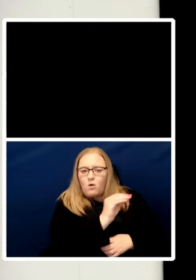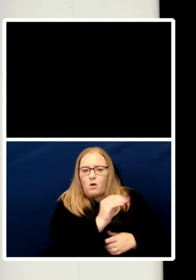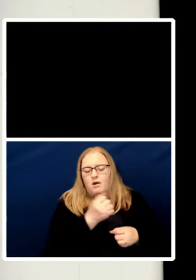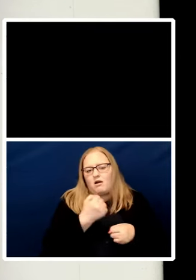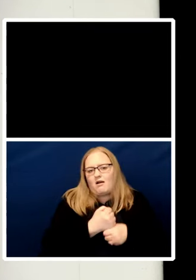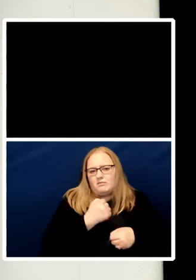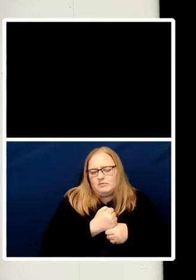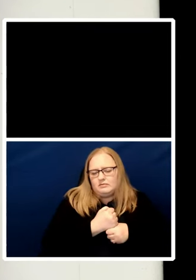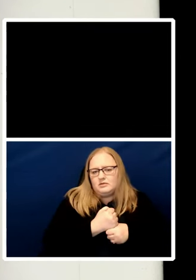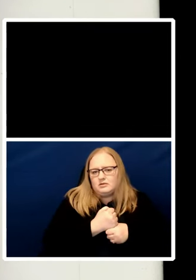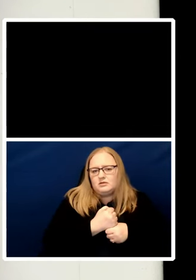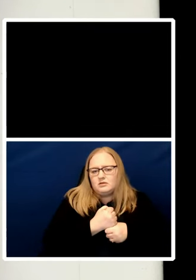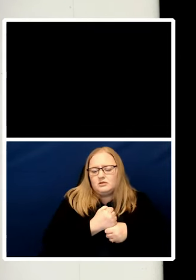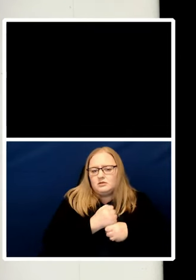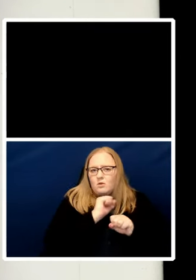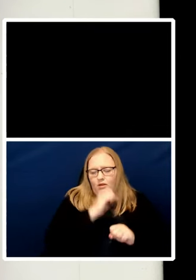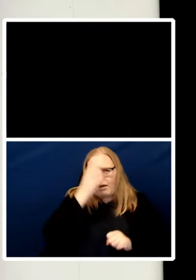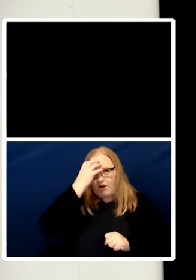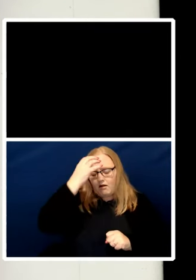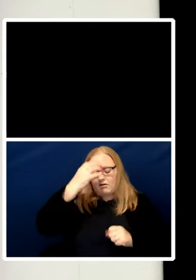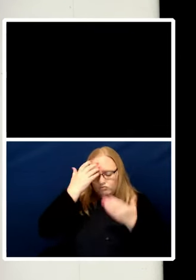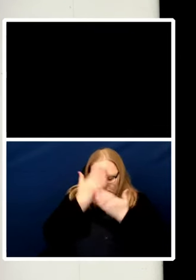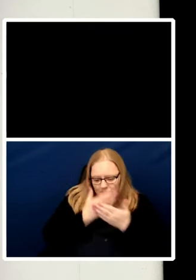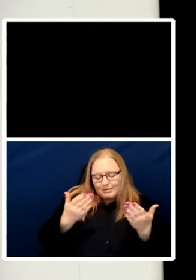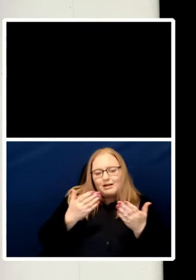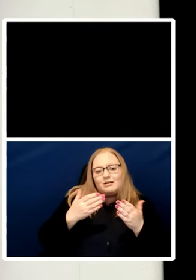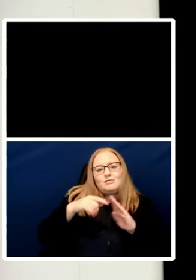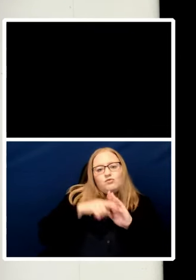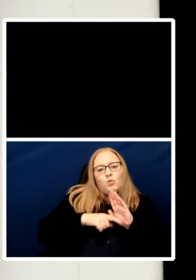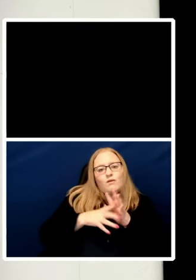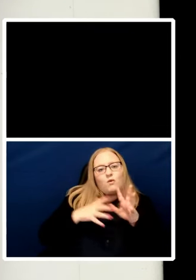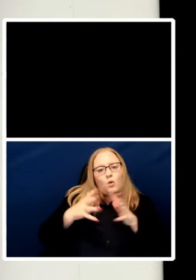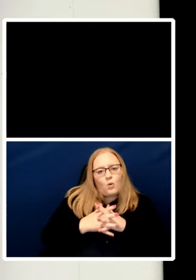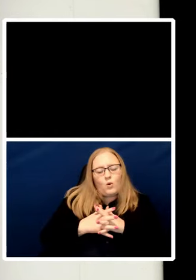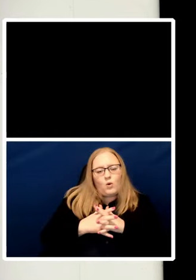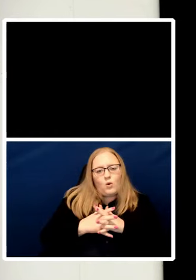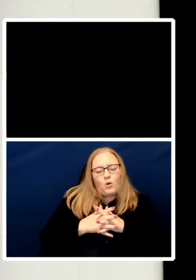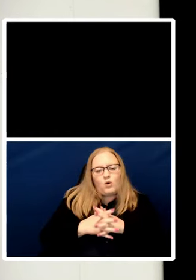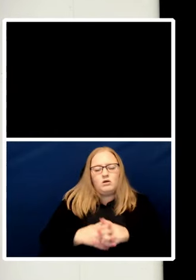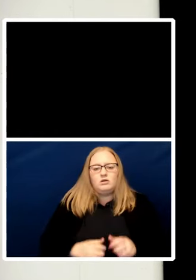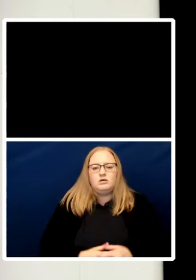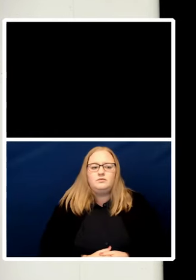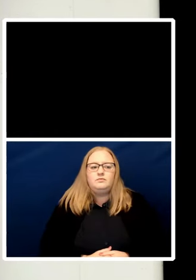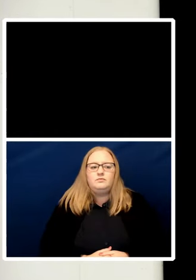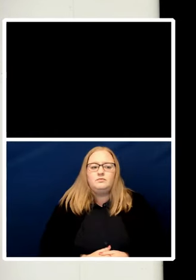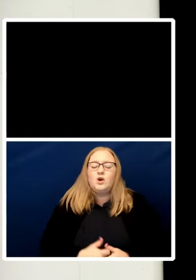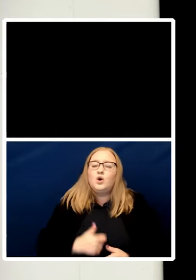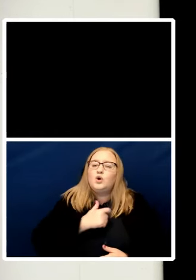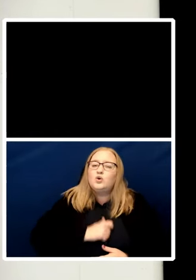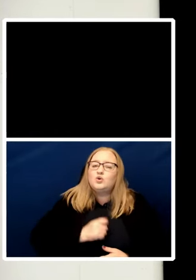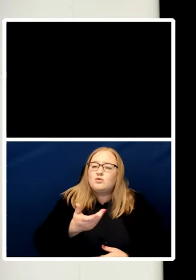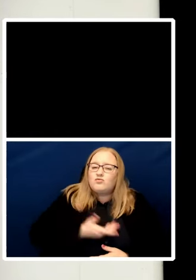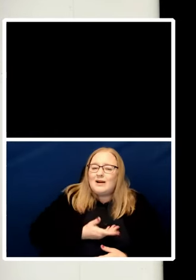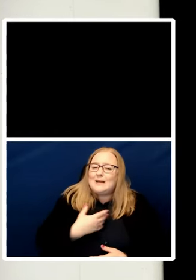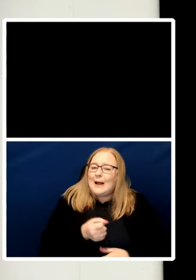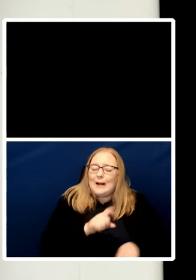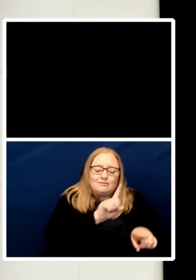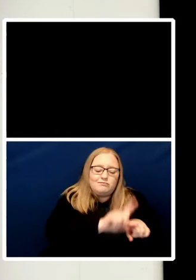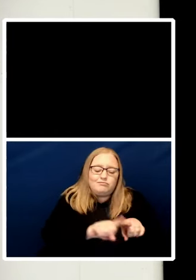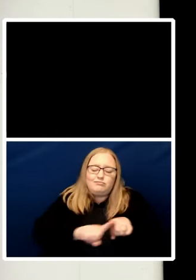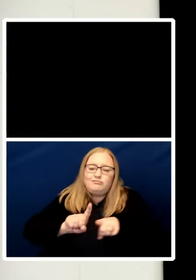rule of law. I consider various baskets of human rights and the positive and negative